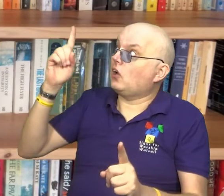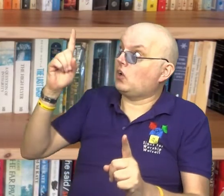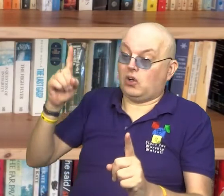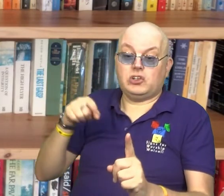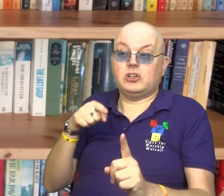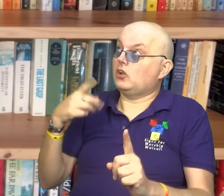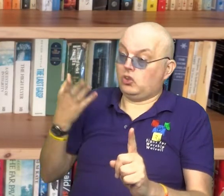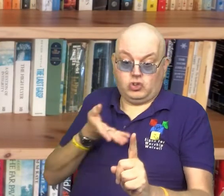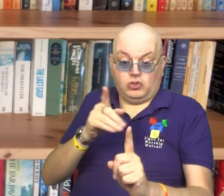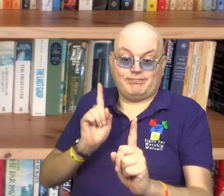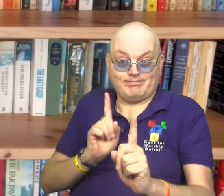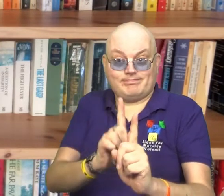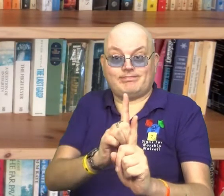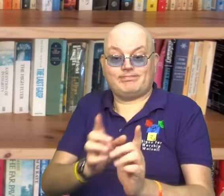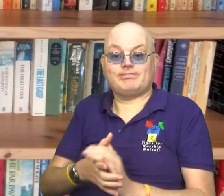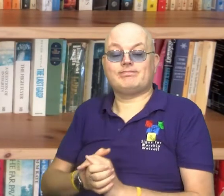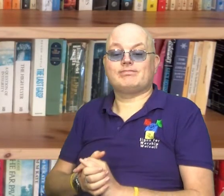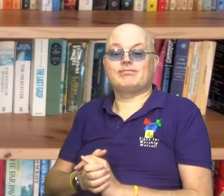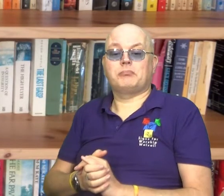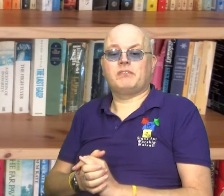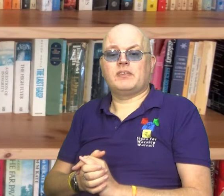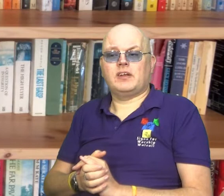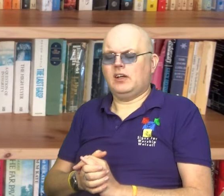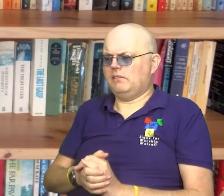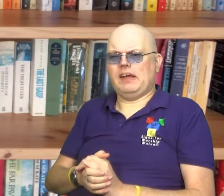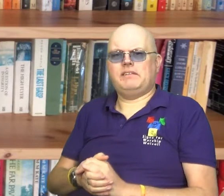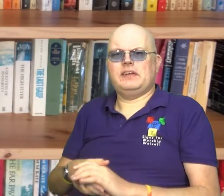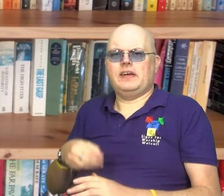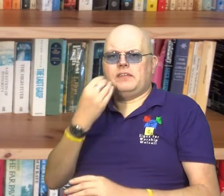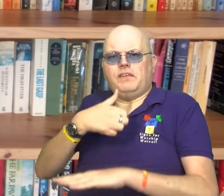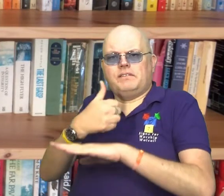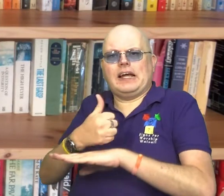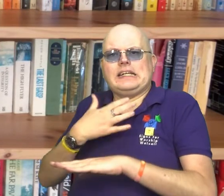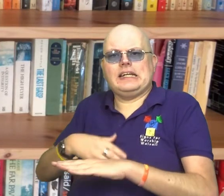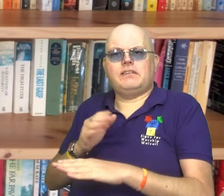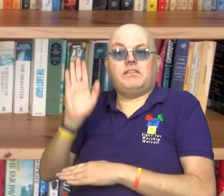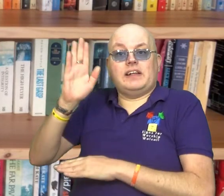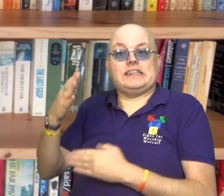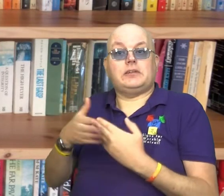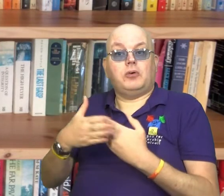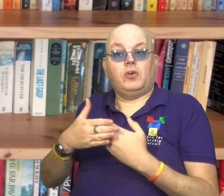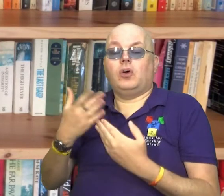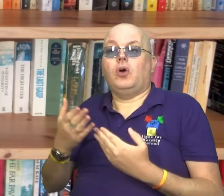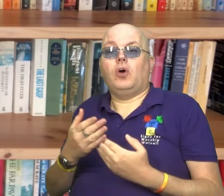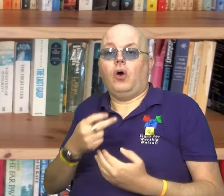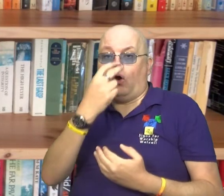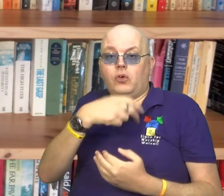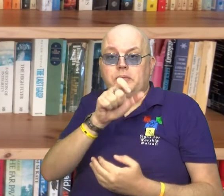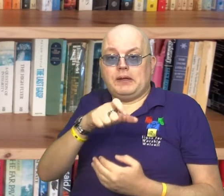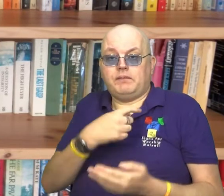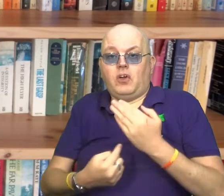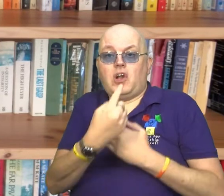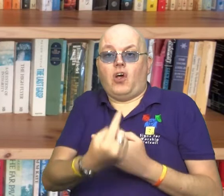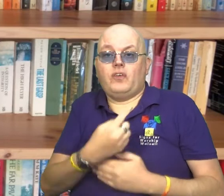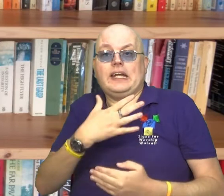that God is pointing you towards. Does the local food bank need more volunteers? Do elderly